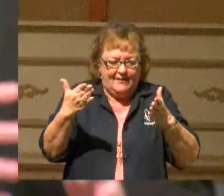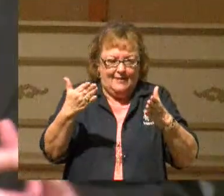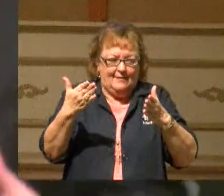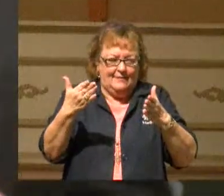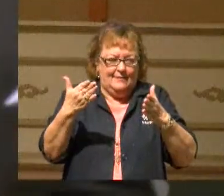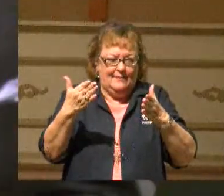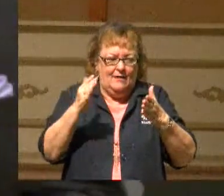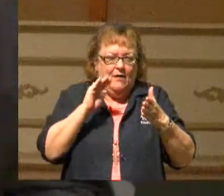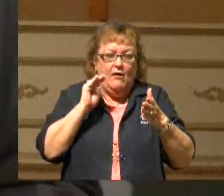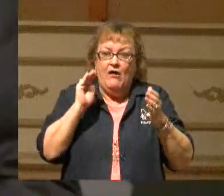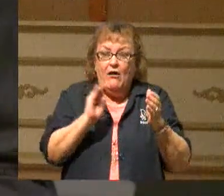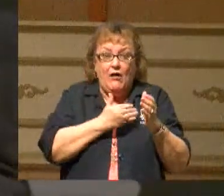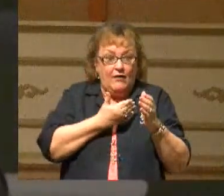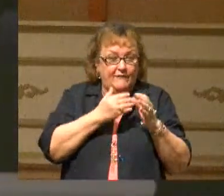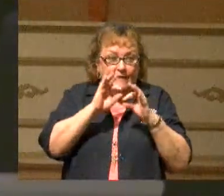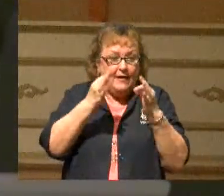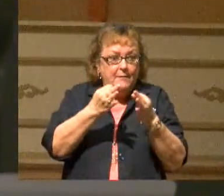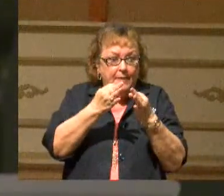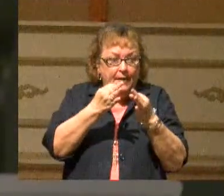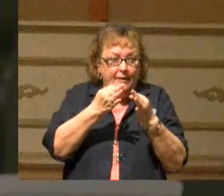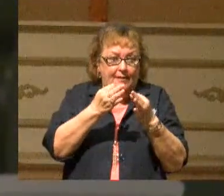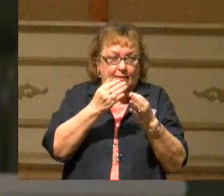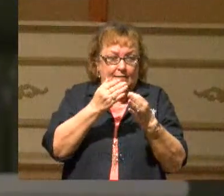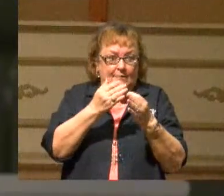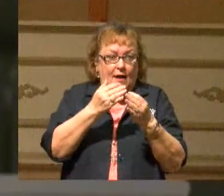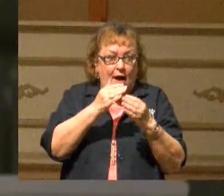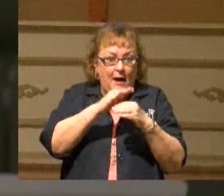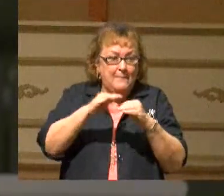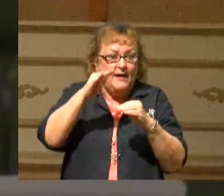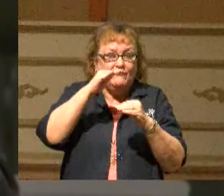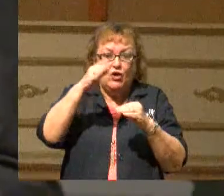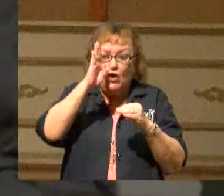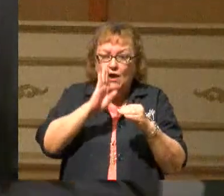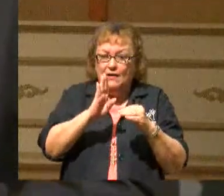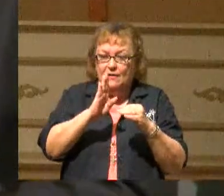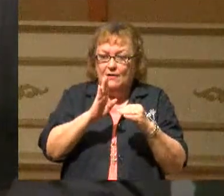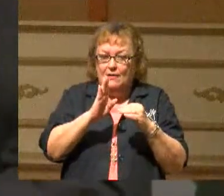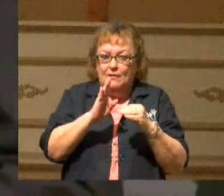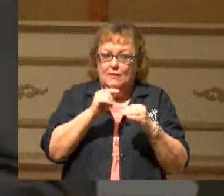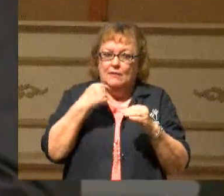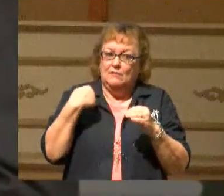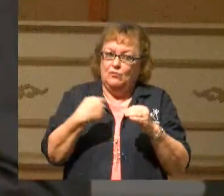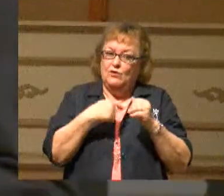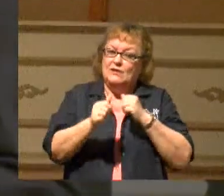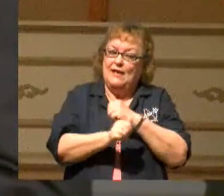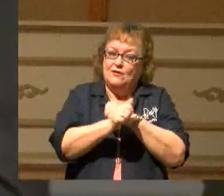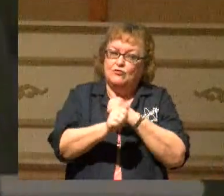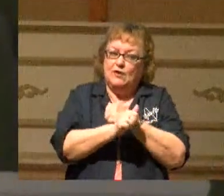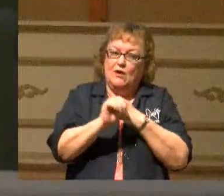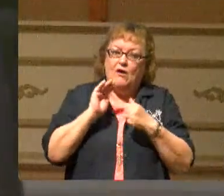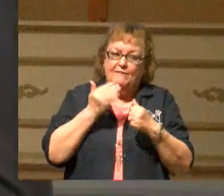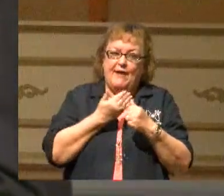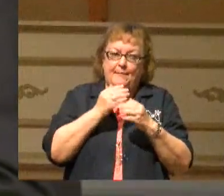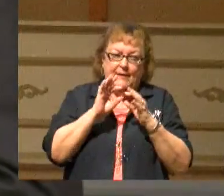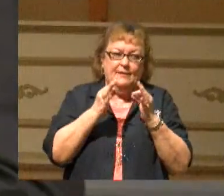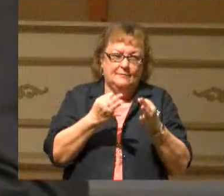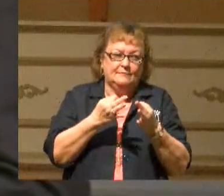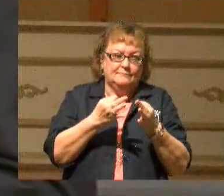put our family above God, we're endangering our family.